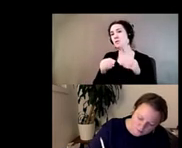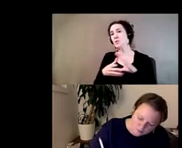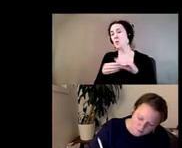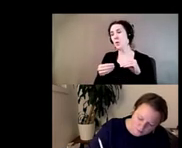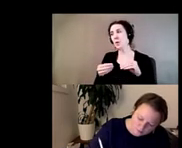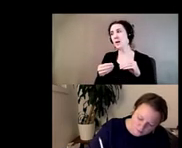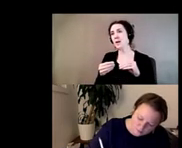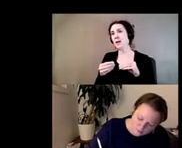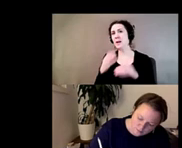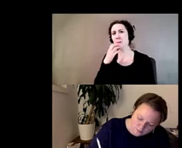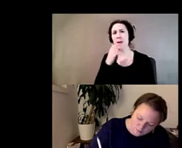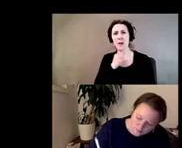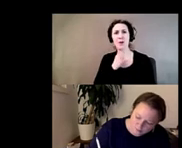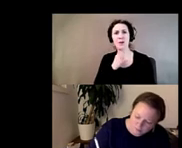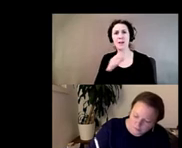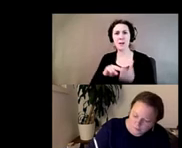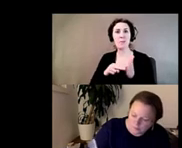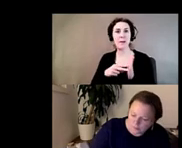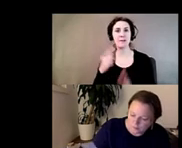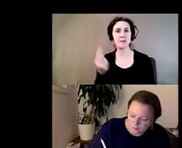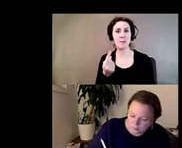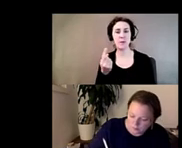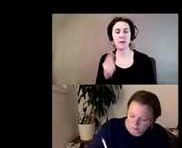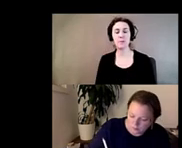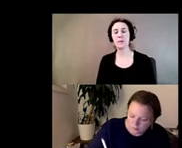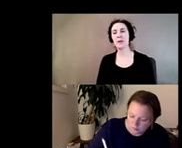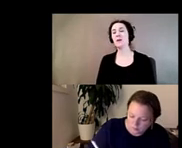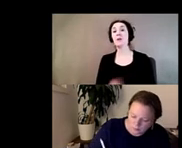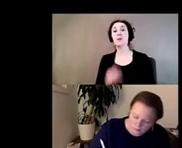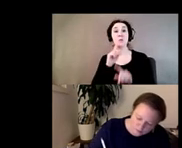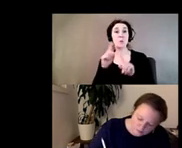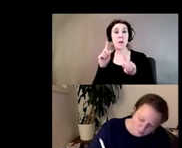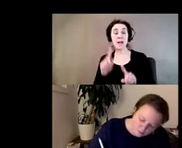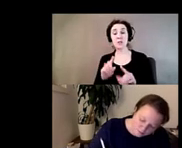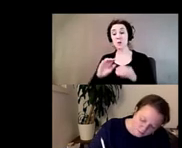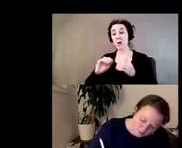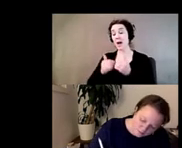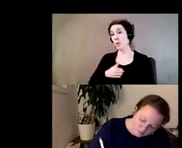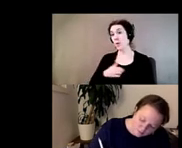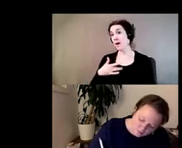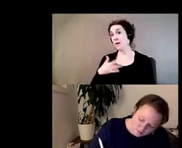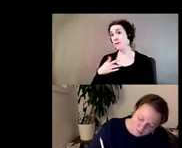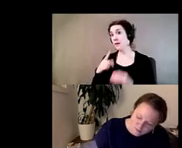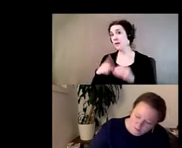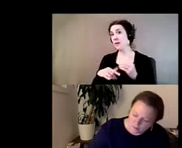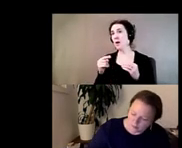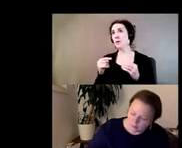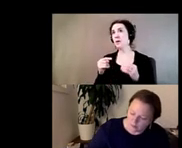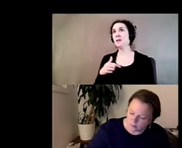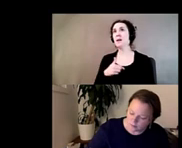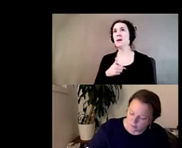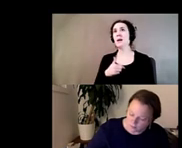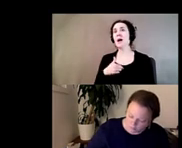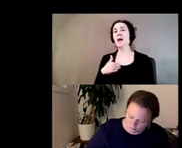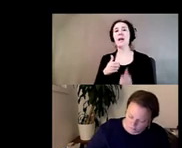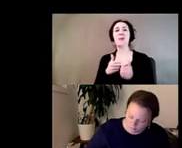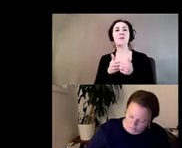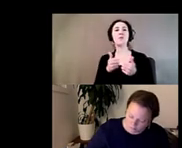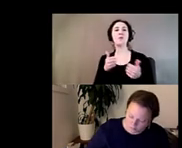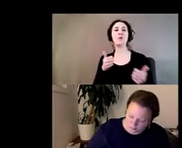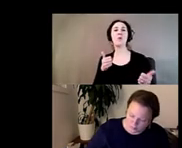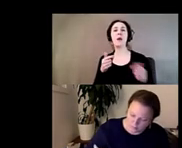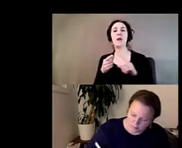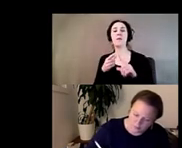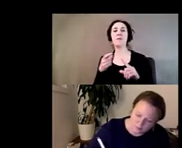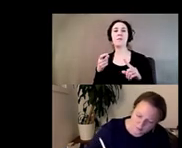um so i guess the answer to that question would be how i feel about it is that i have maybe moved away from romanticizing the notion